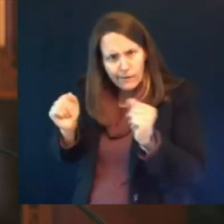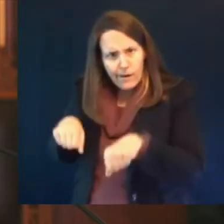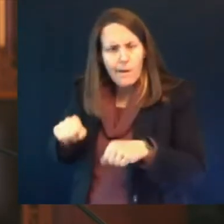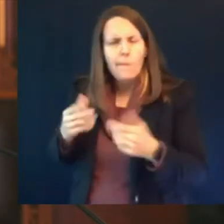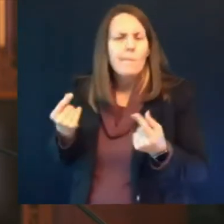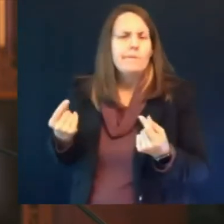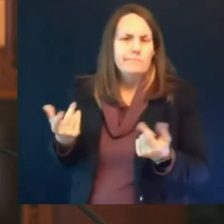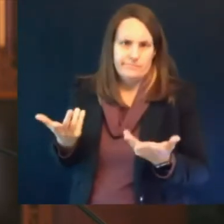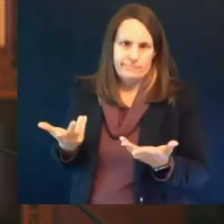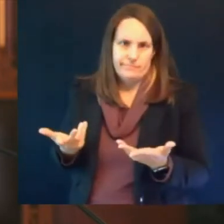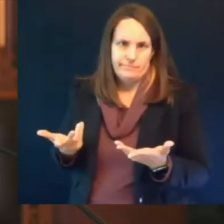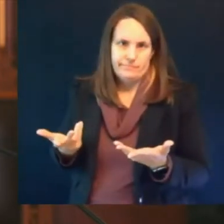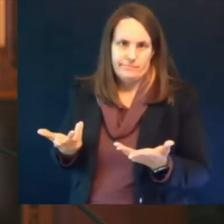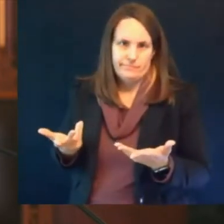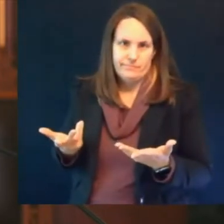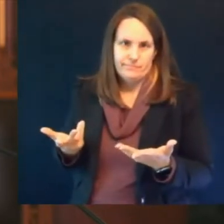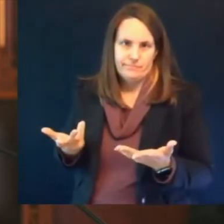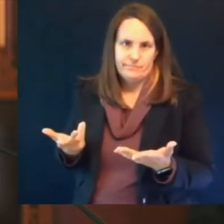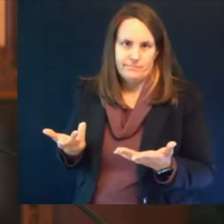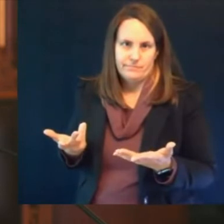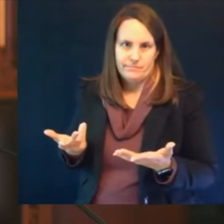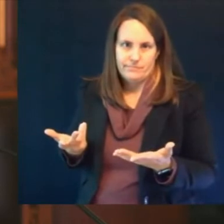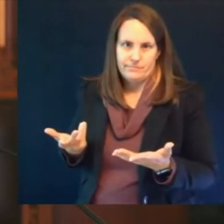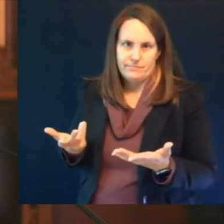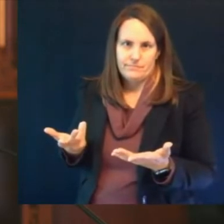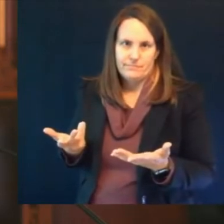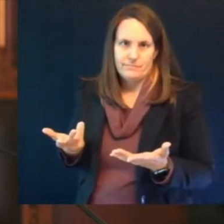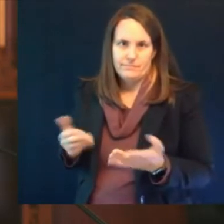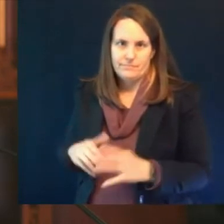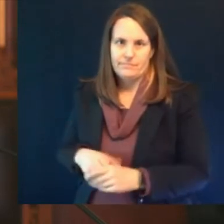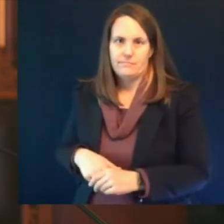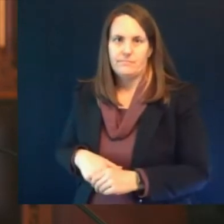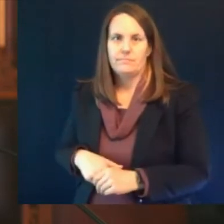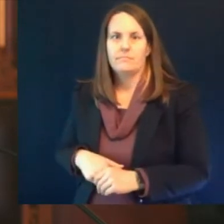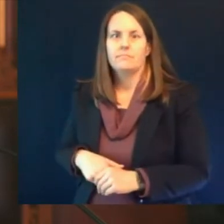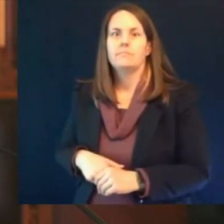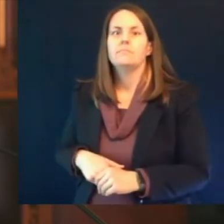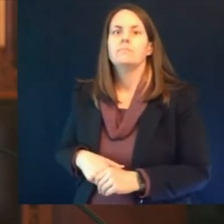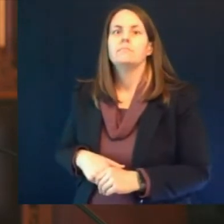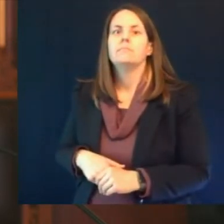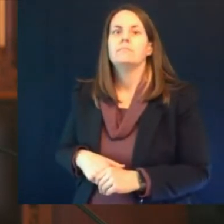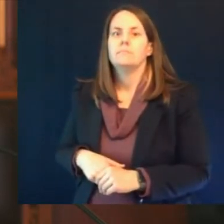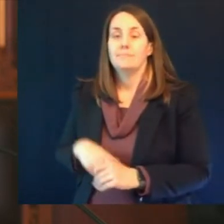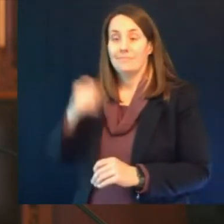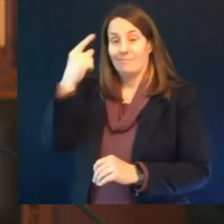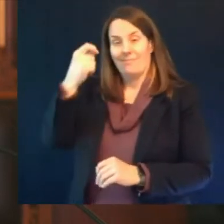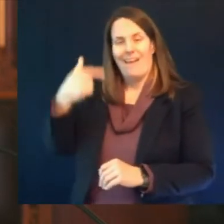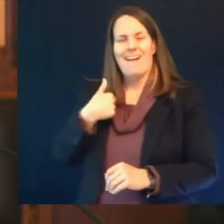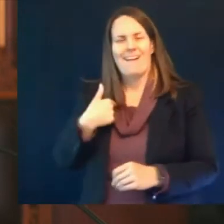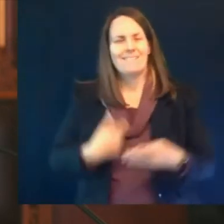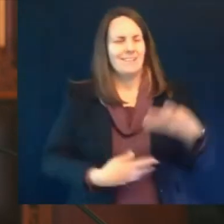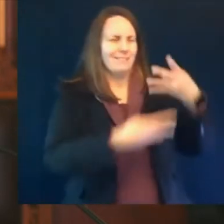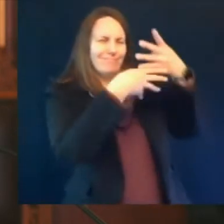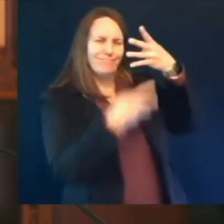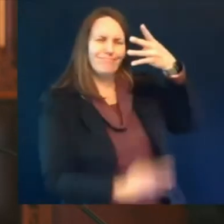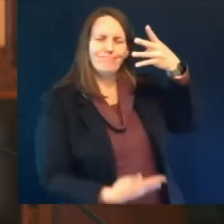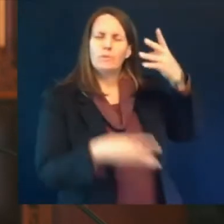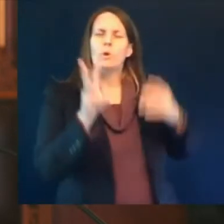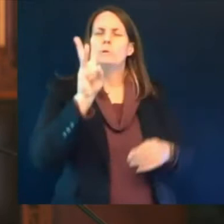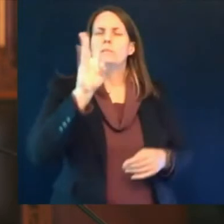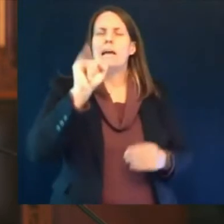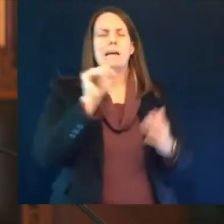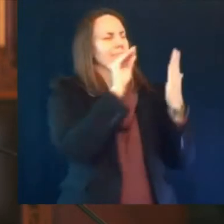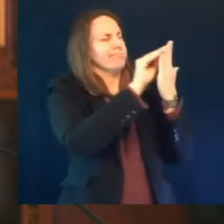adverse reporting system why we have a federal committee of experts called the advisory committee on immunization practice